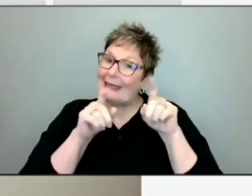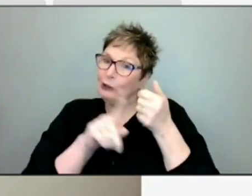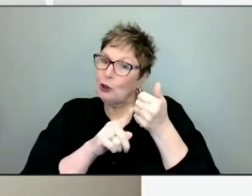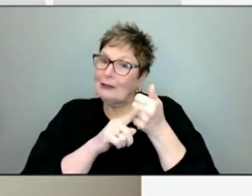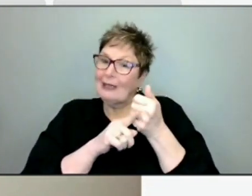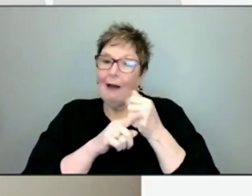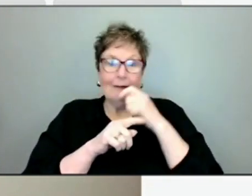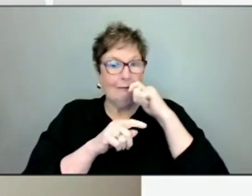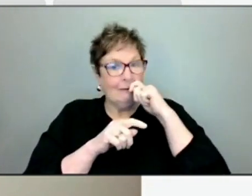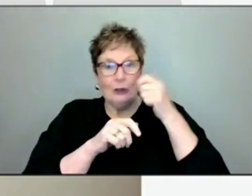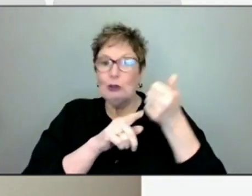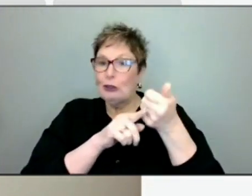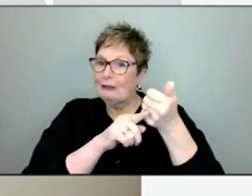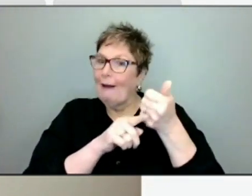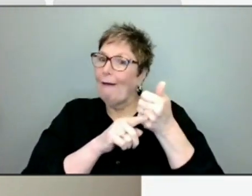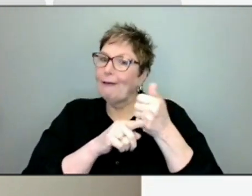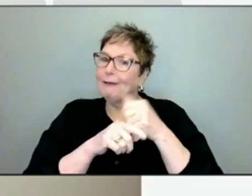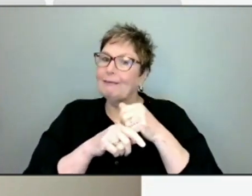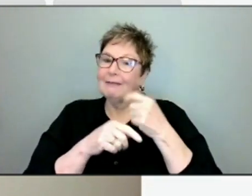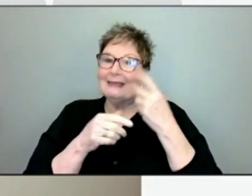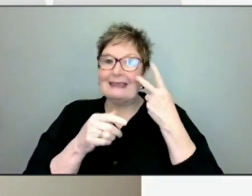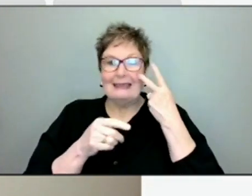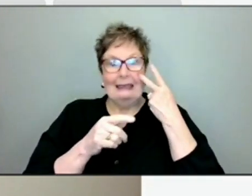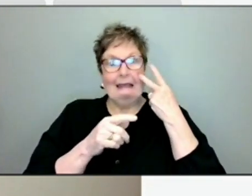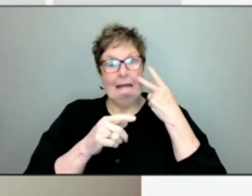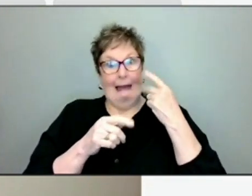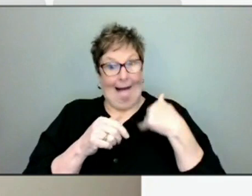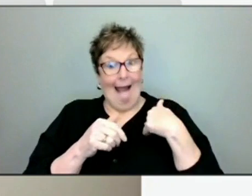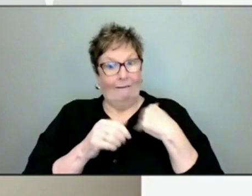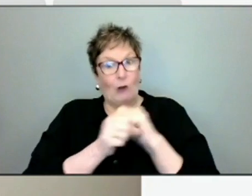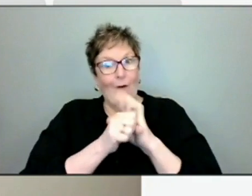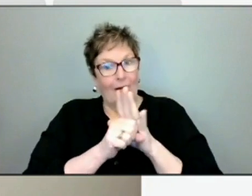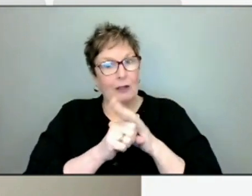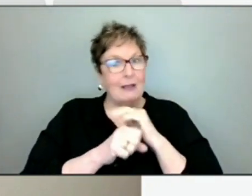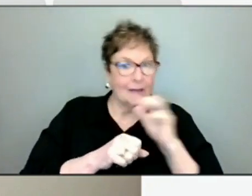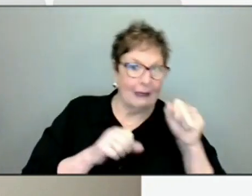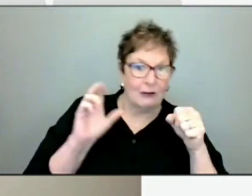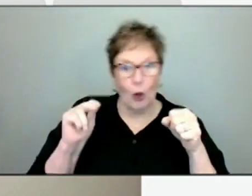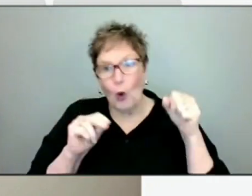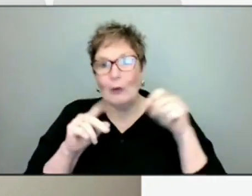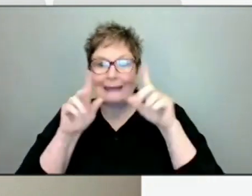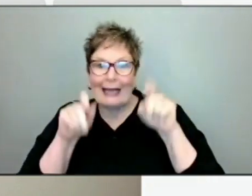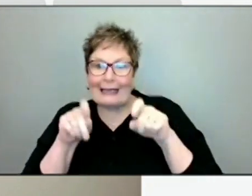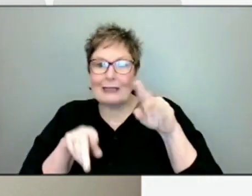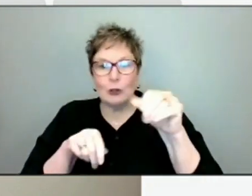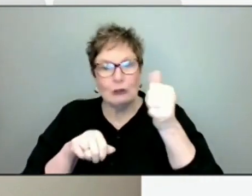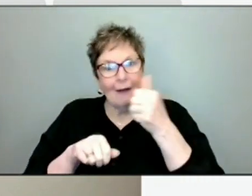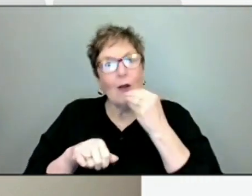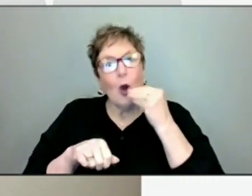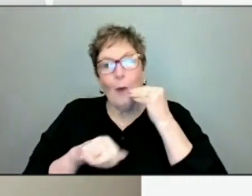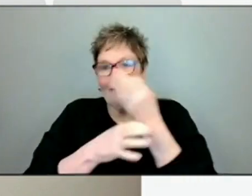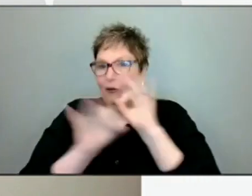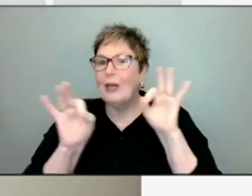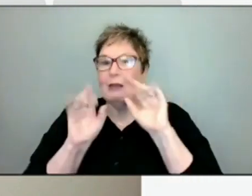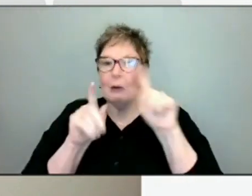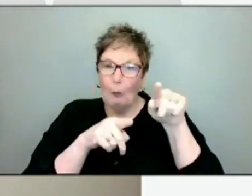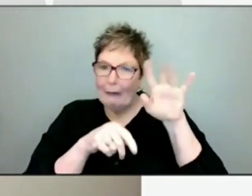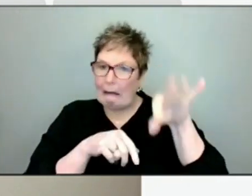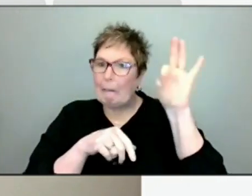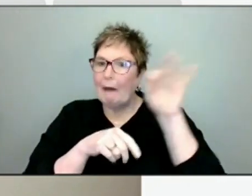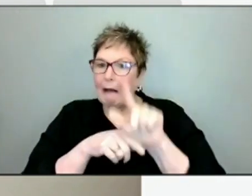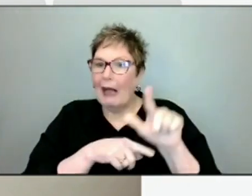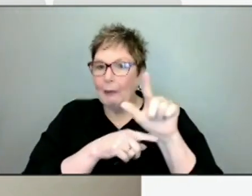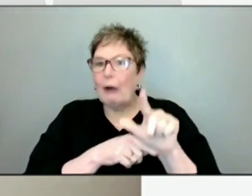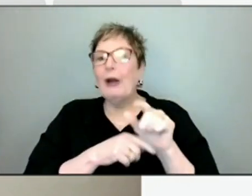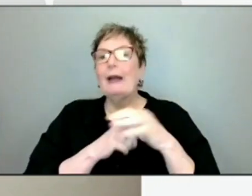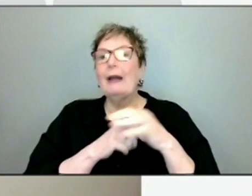pretty quickly. So feel free to take advantage of those if you need a COVID test. And with that, I will pass it over to